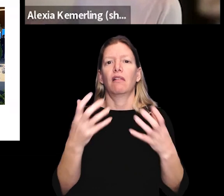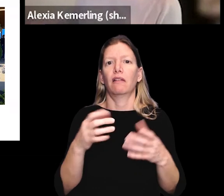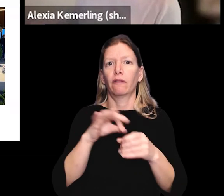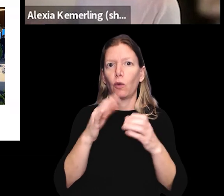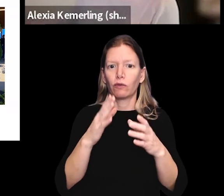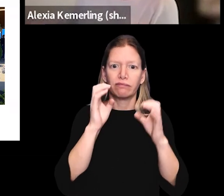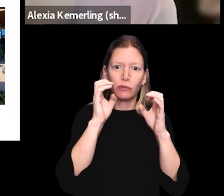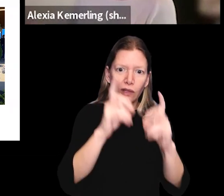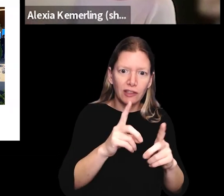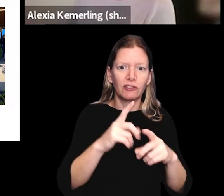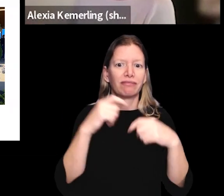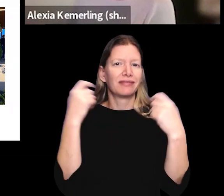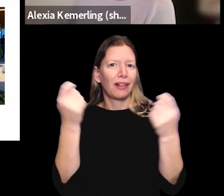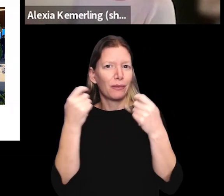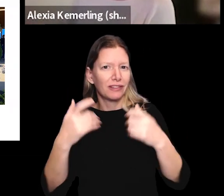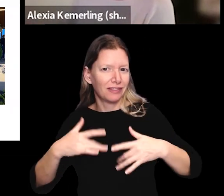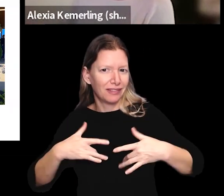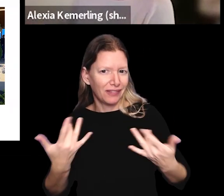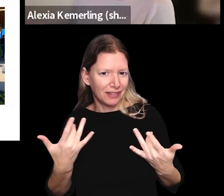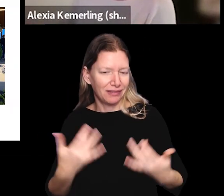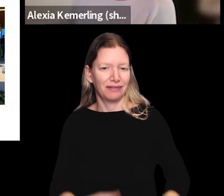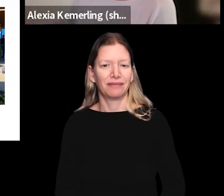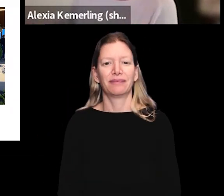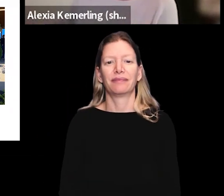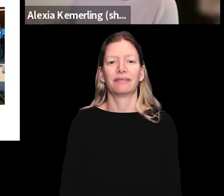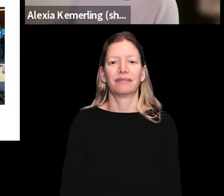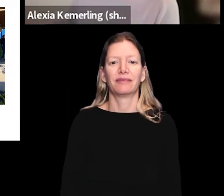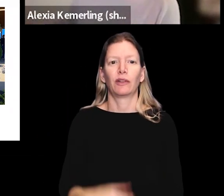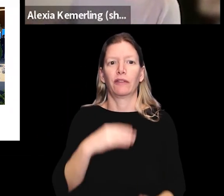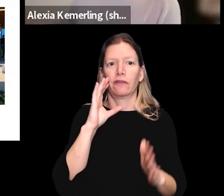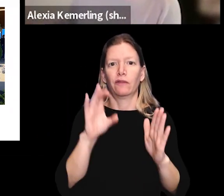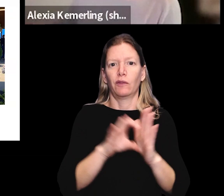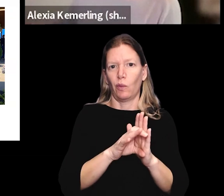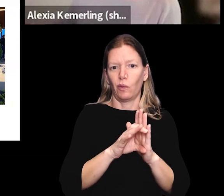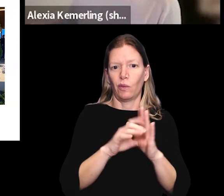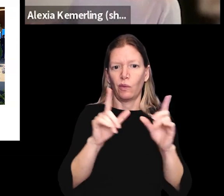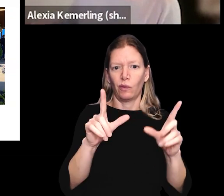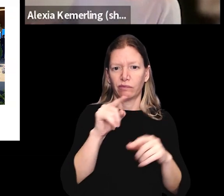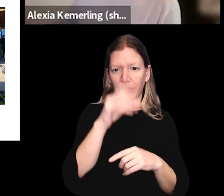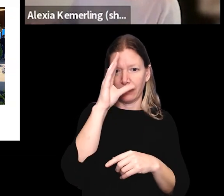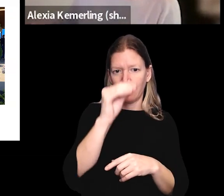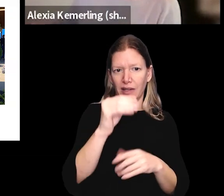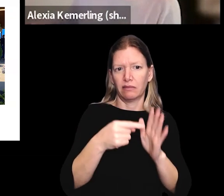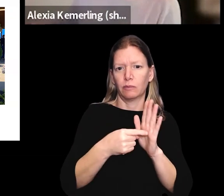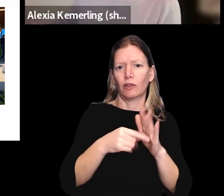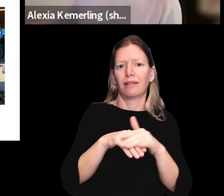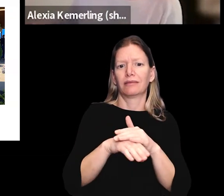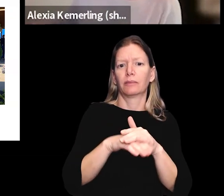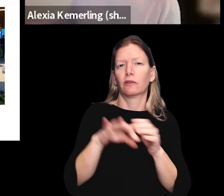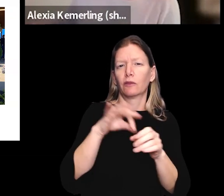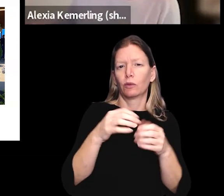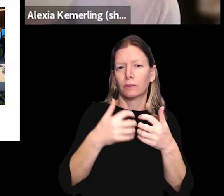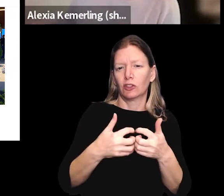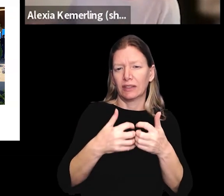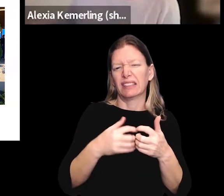I've also seen a lot of voter education and celebration events. So I've got a photo here of a